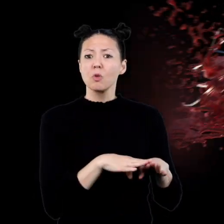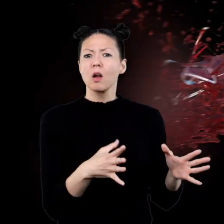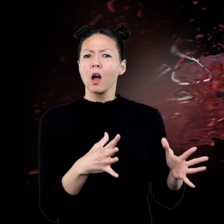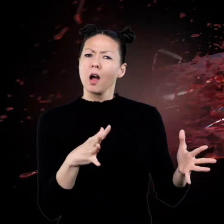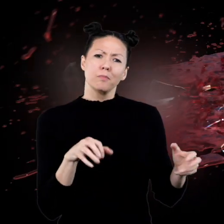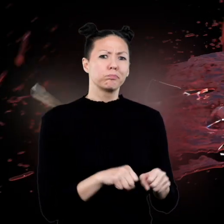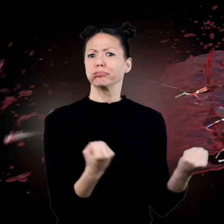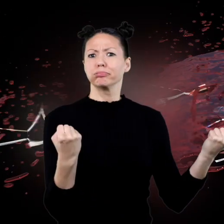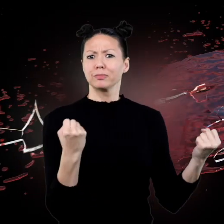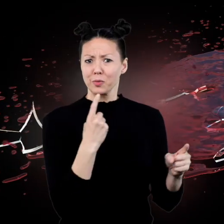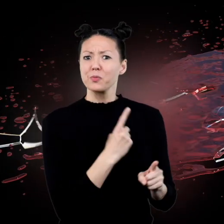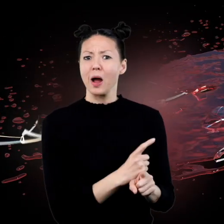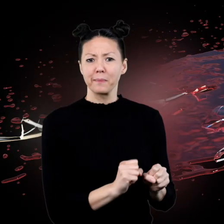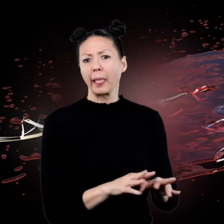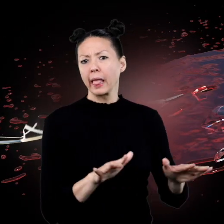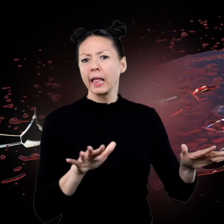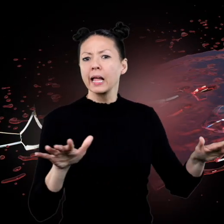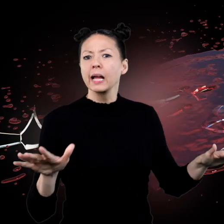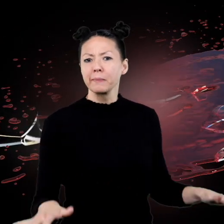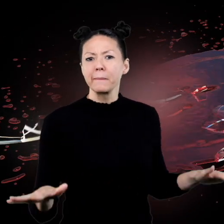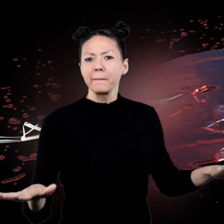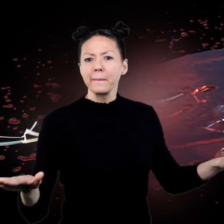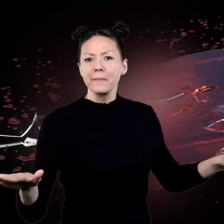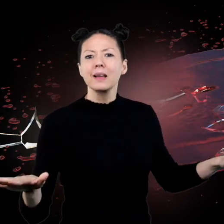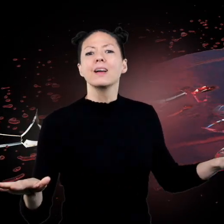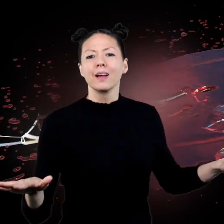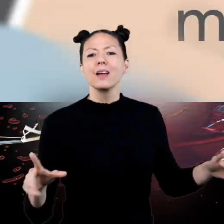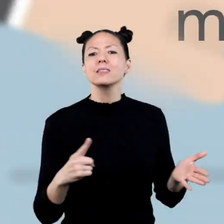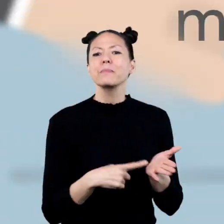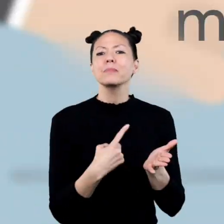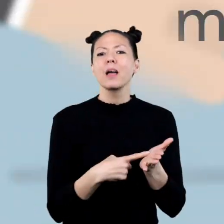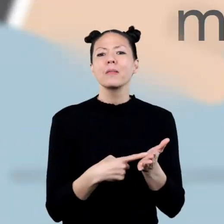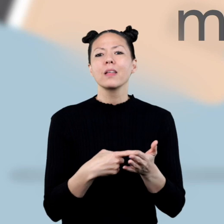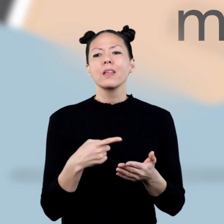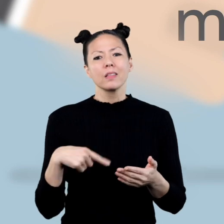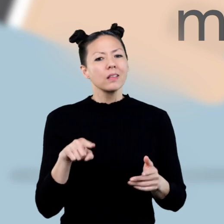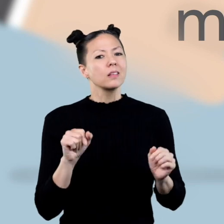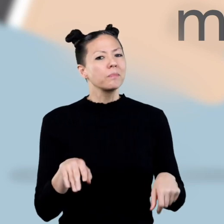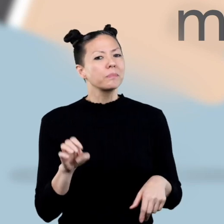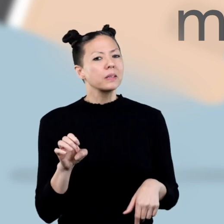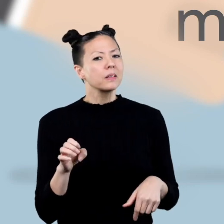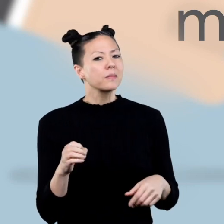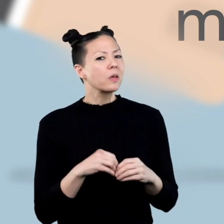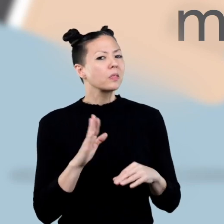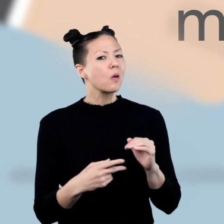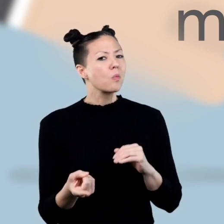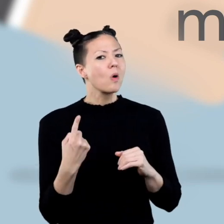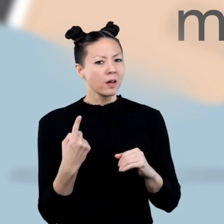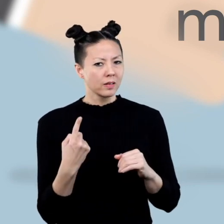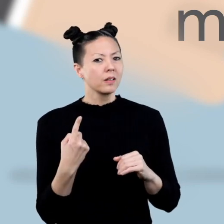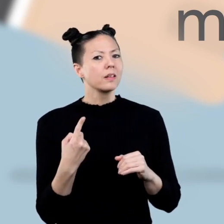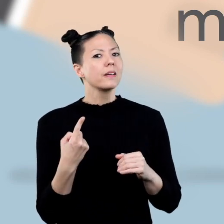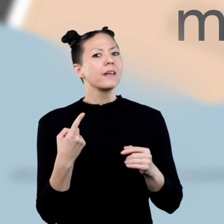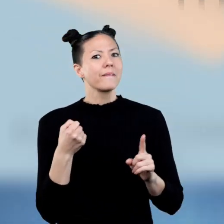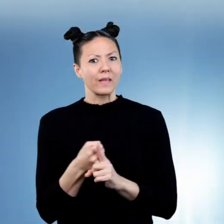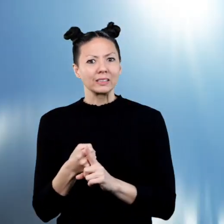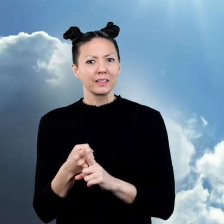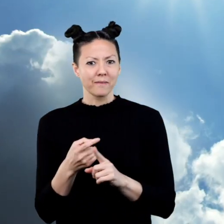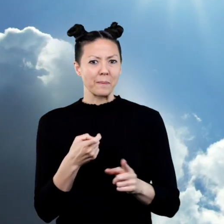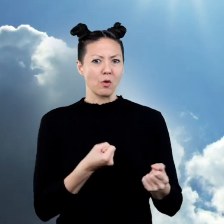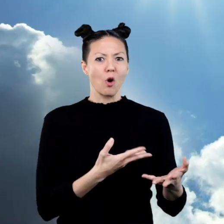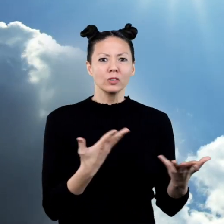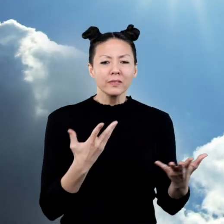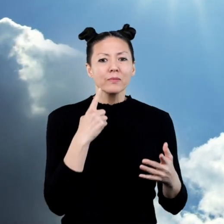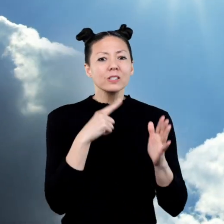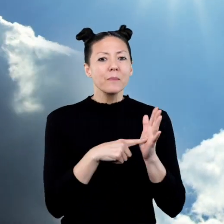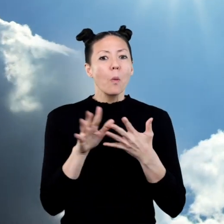ground? The glass broke when it hit the ground hard. Sometimes there can be more than one effect from a cause. Think of